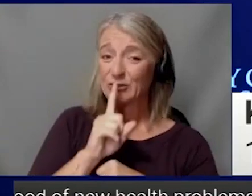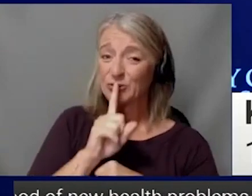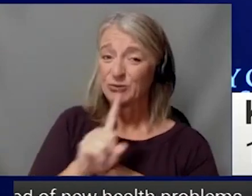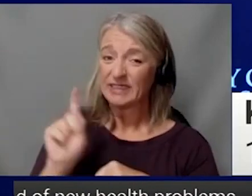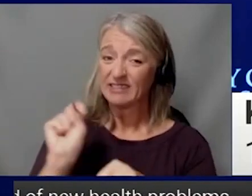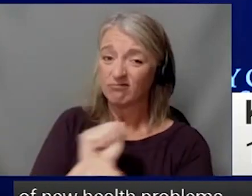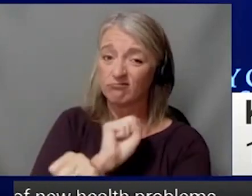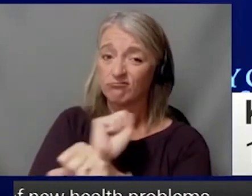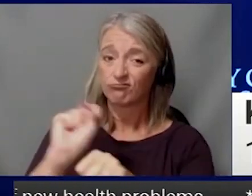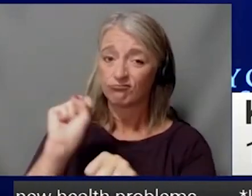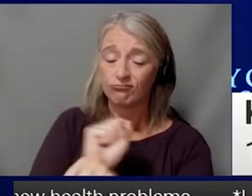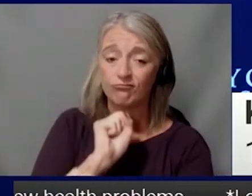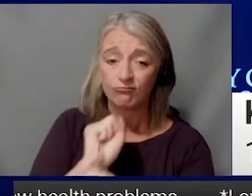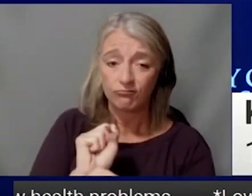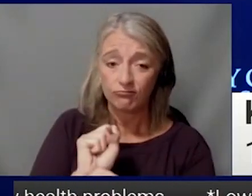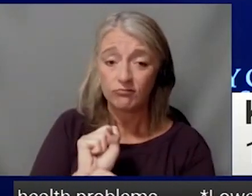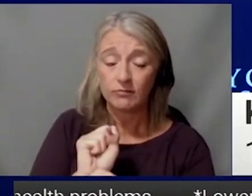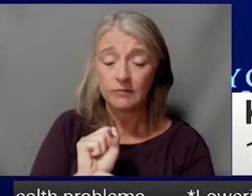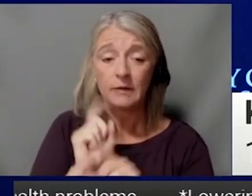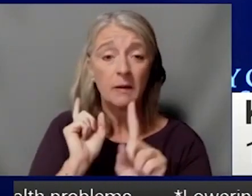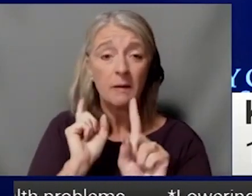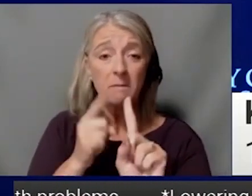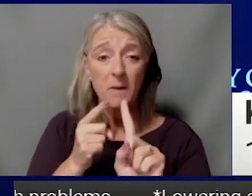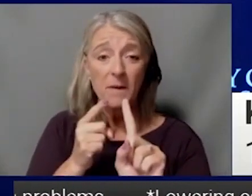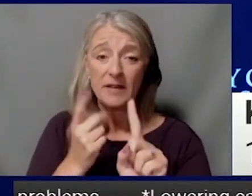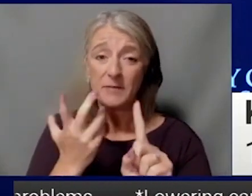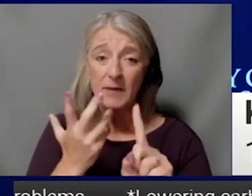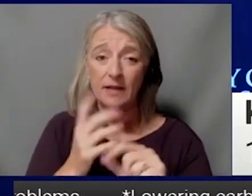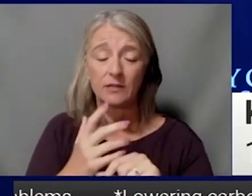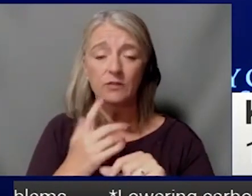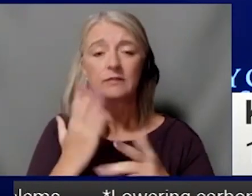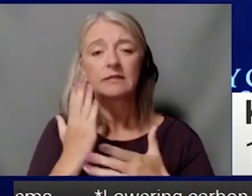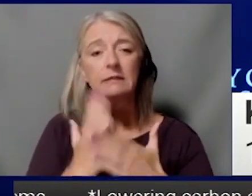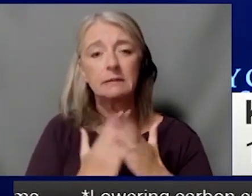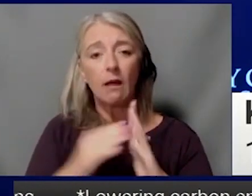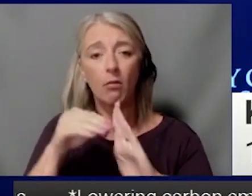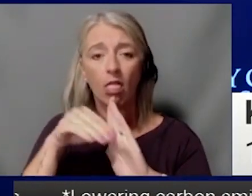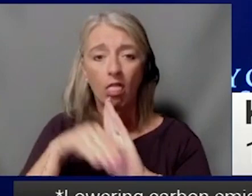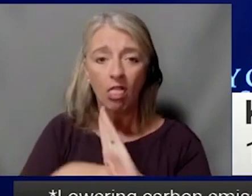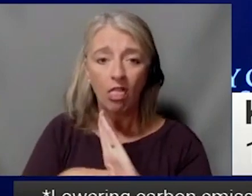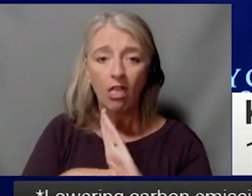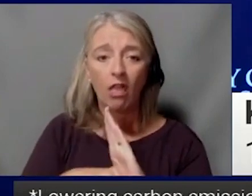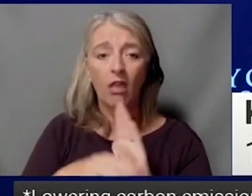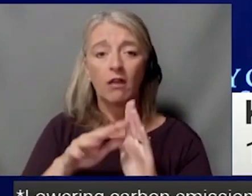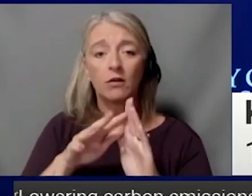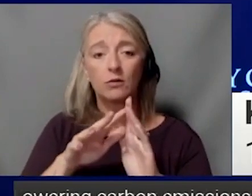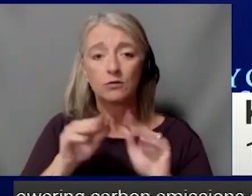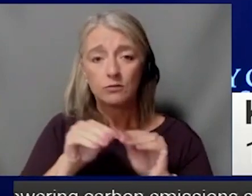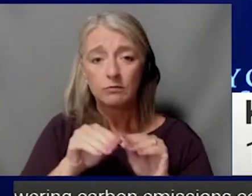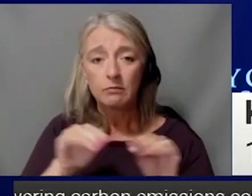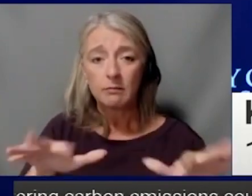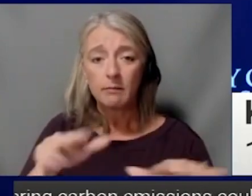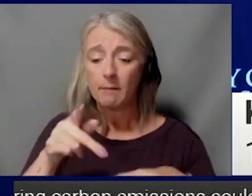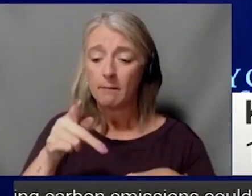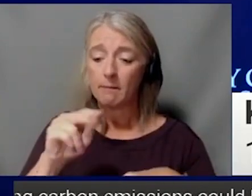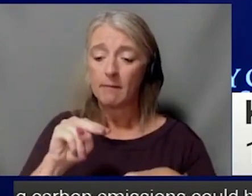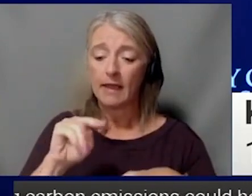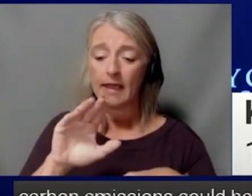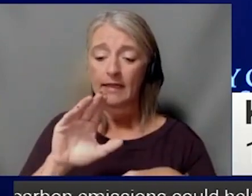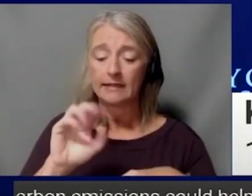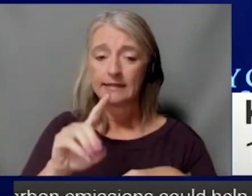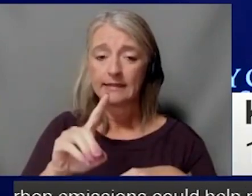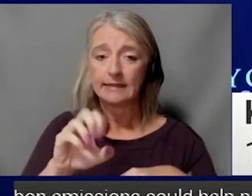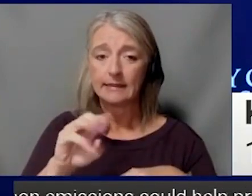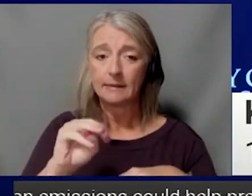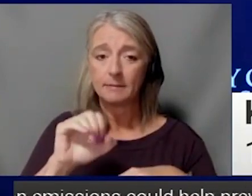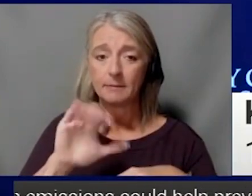I would point out that we had a couple of recessions and a global pandemic and a few other things that happened. you know, it